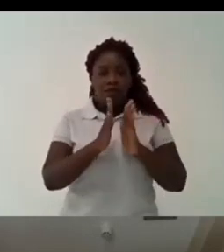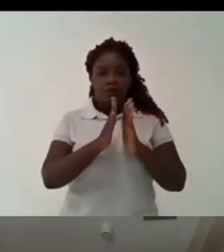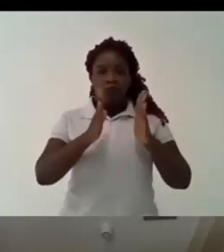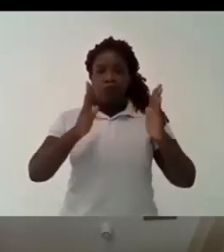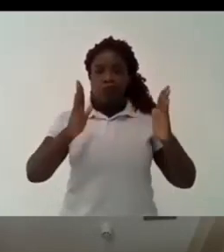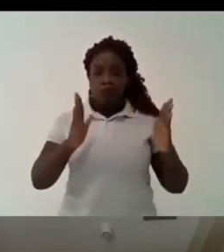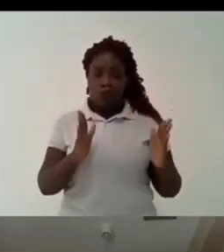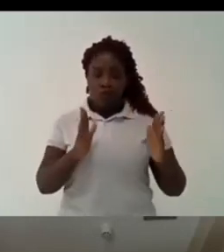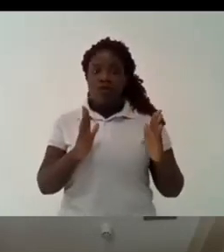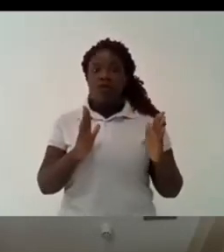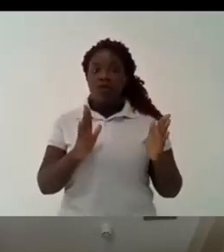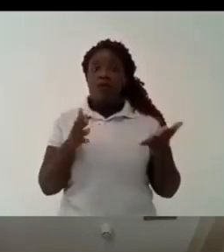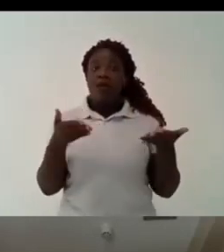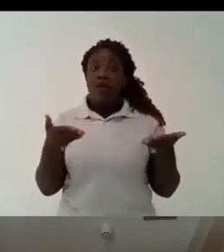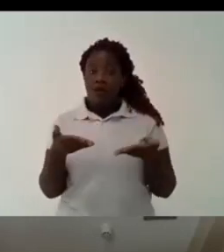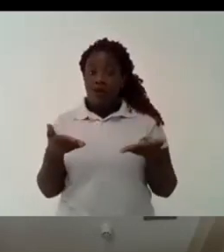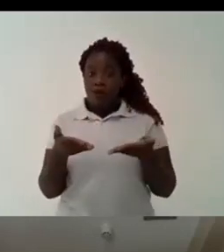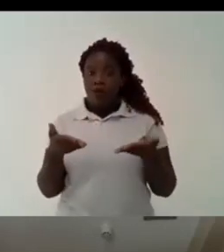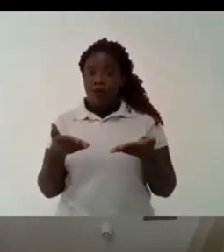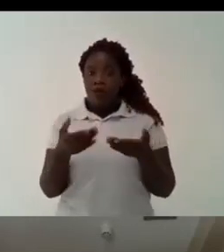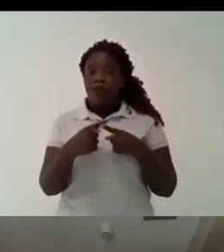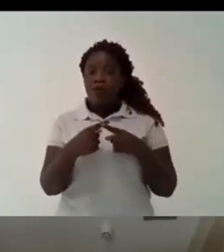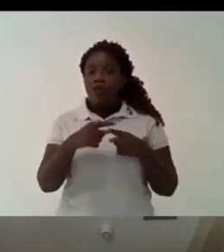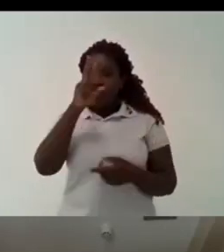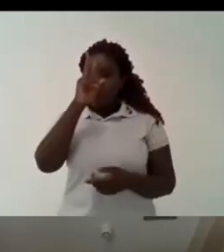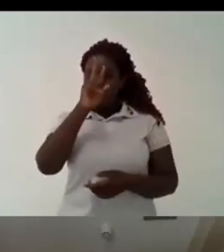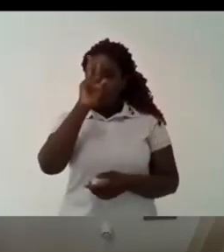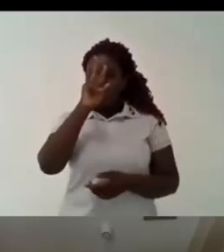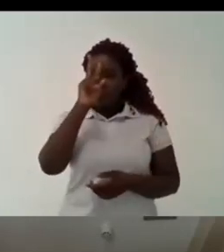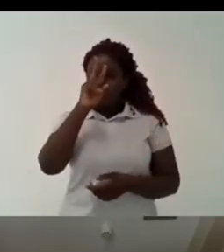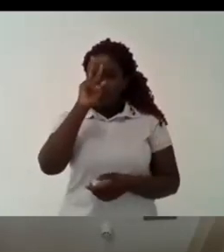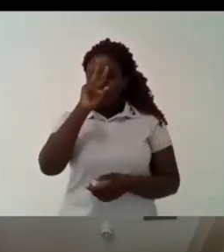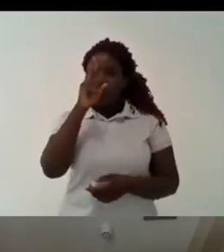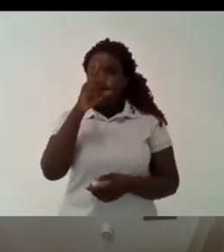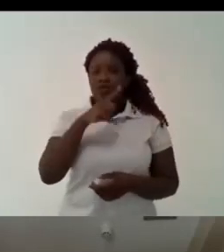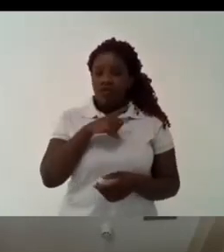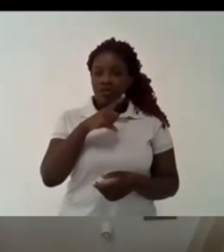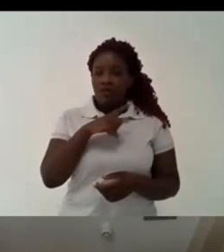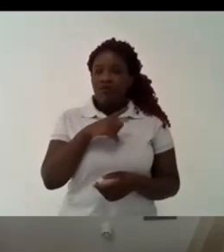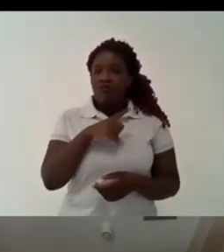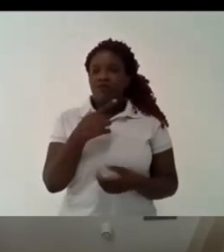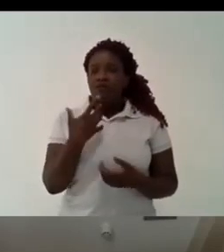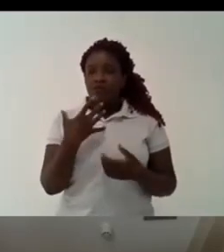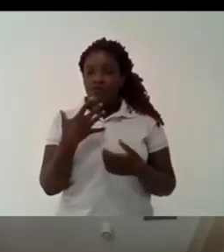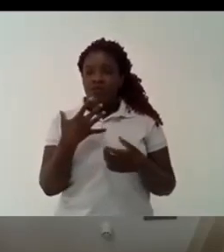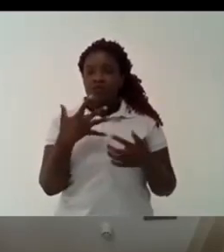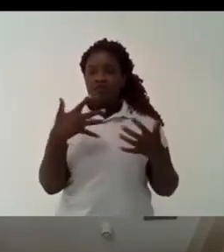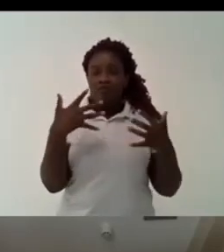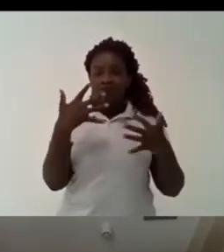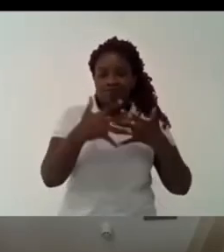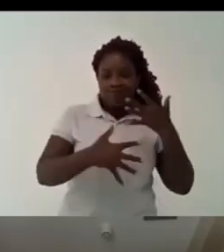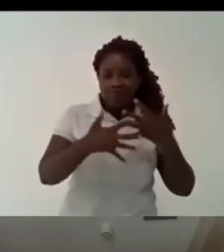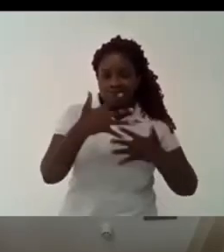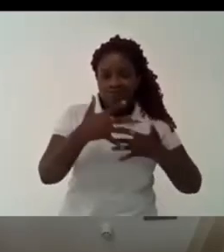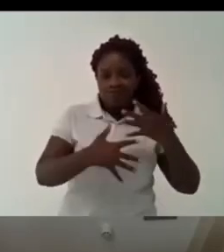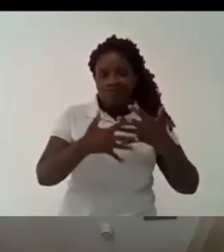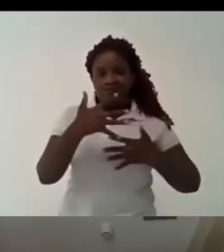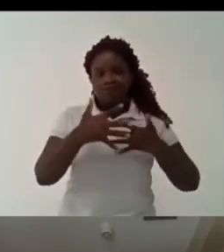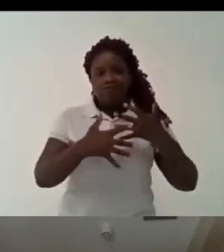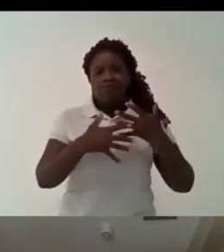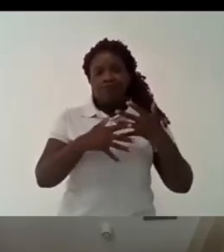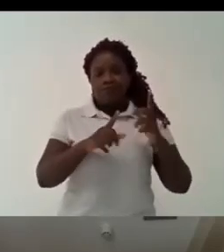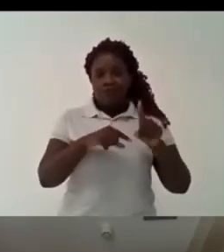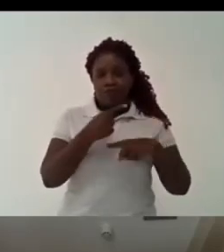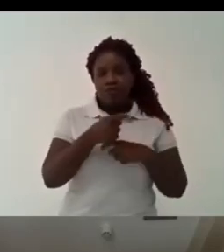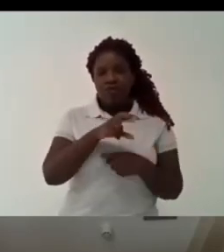at the case of brazil for example this is the longest period that we had uh a democratic government